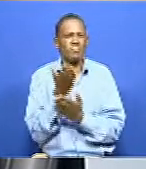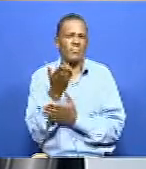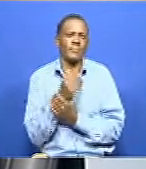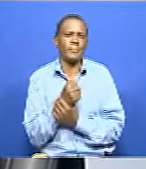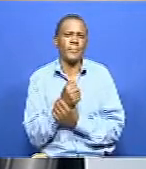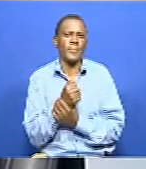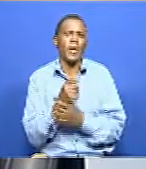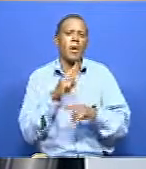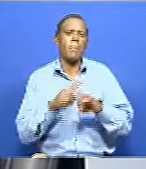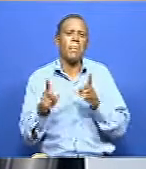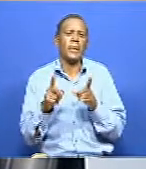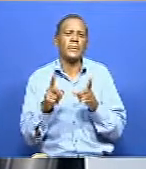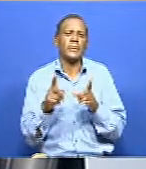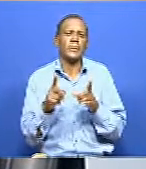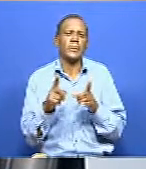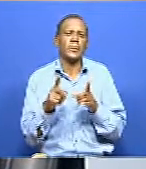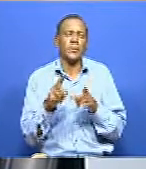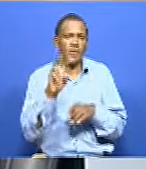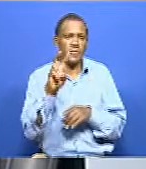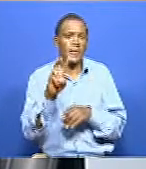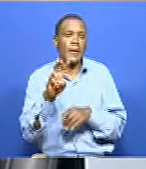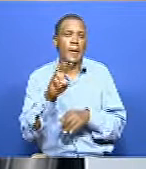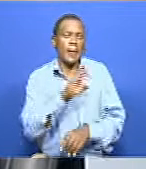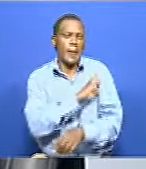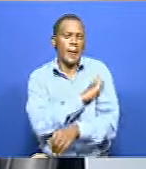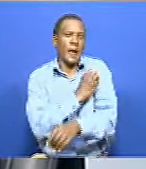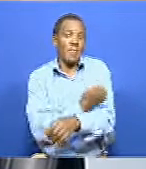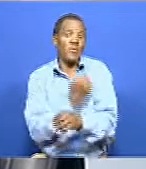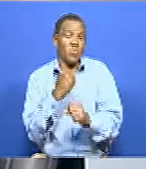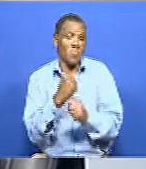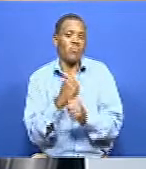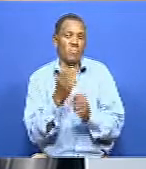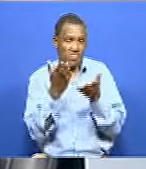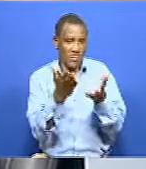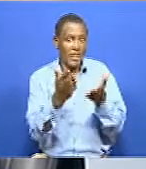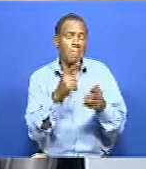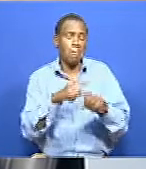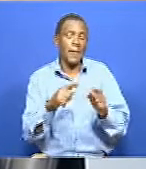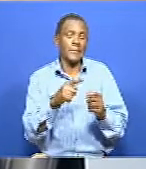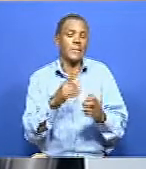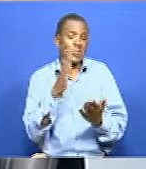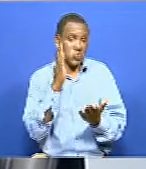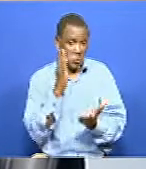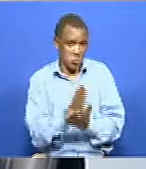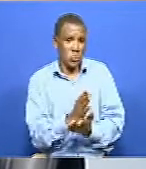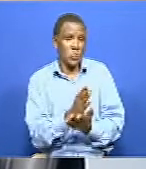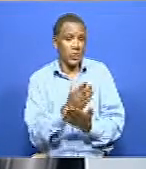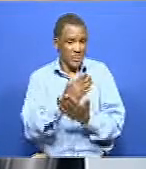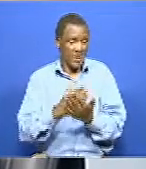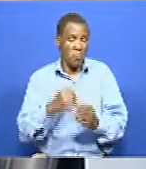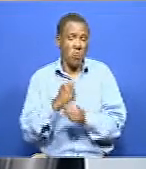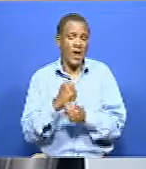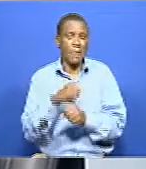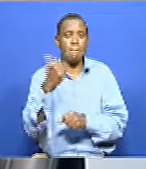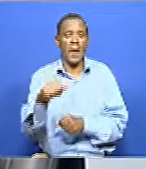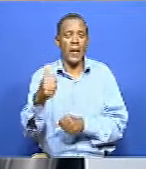but we have been seeing some effort, but there is more to be done. There is really more to be done that is not yet done. All right. Now,